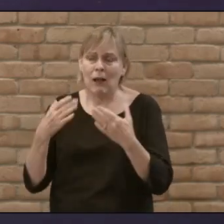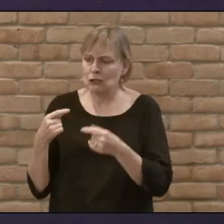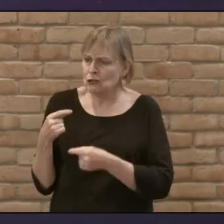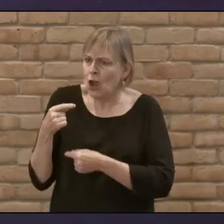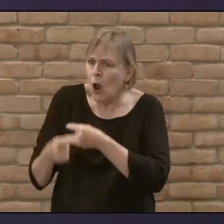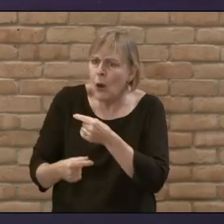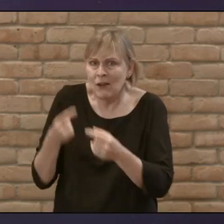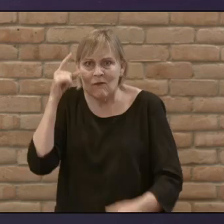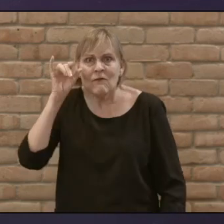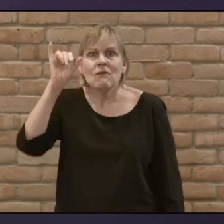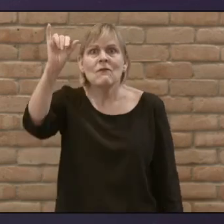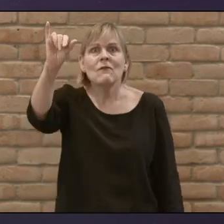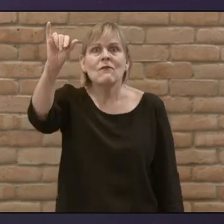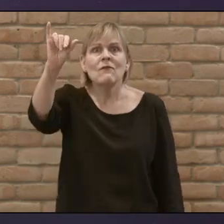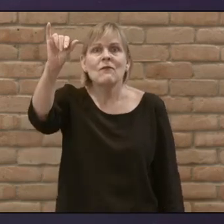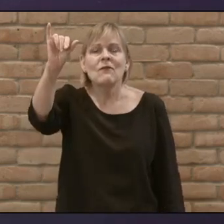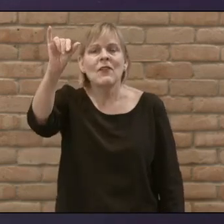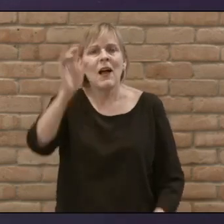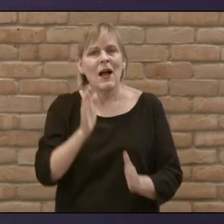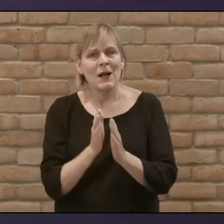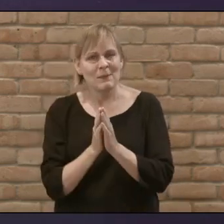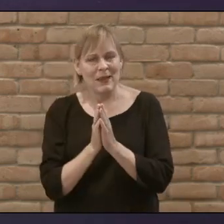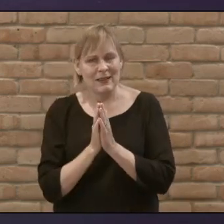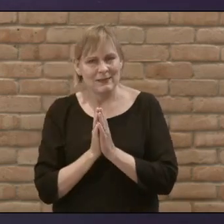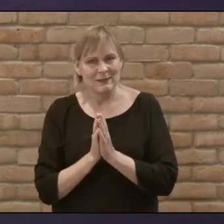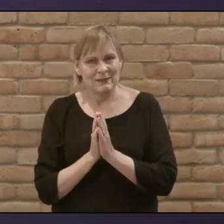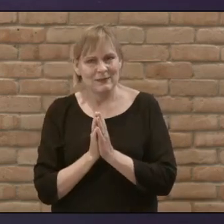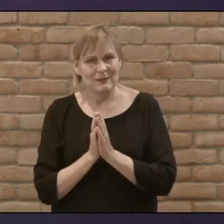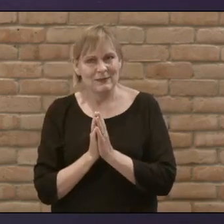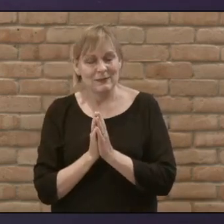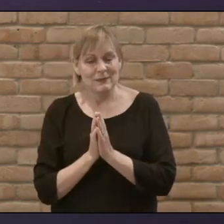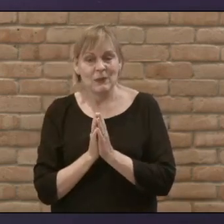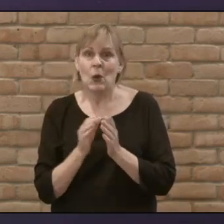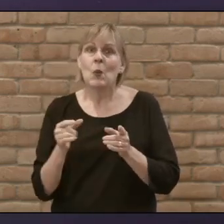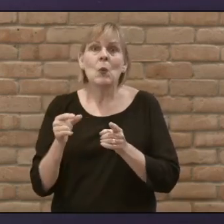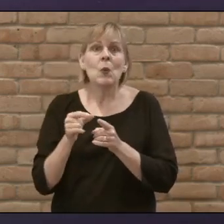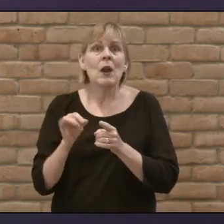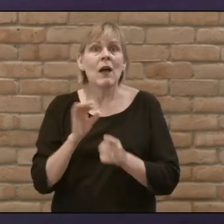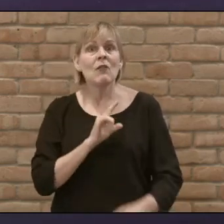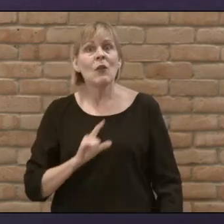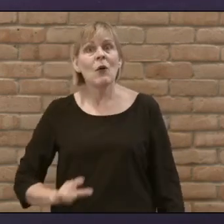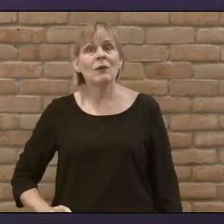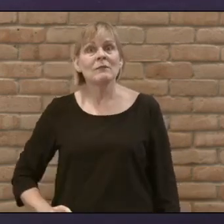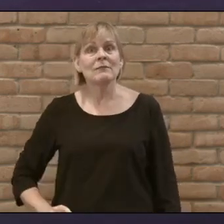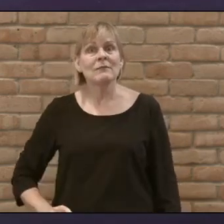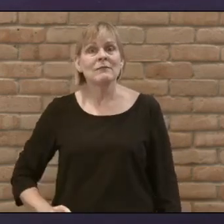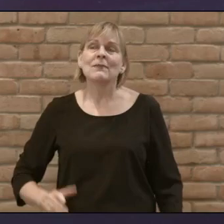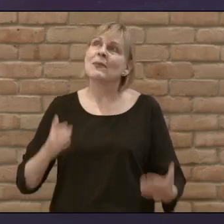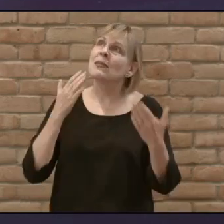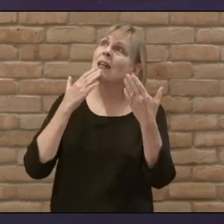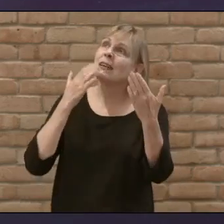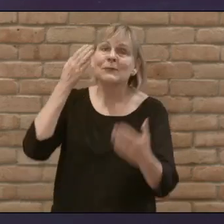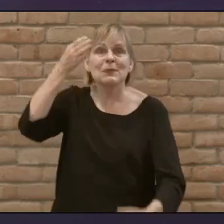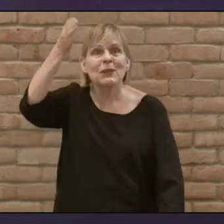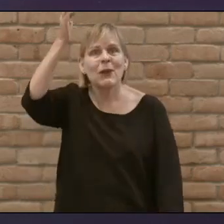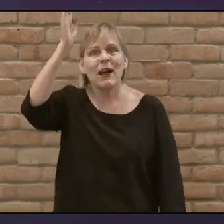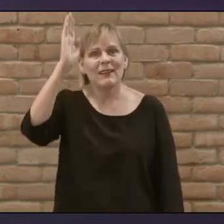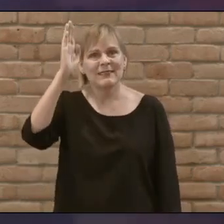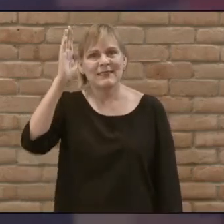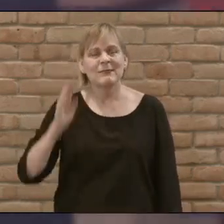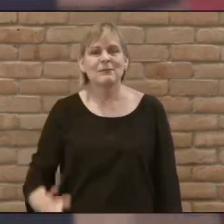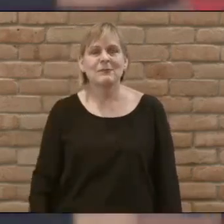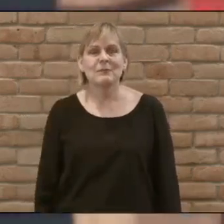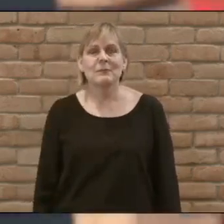Forever and ever Amen This is the word of the Lord Thanks be to God